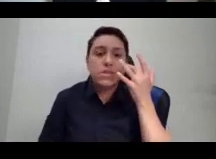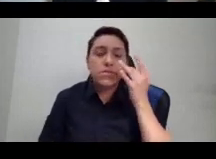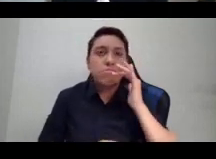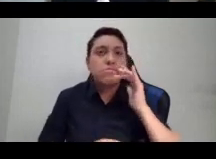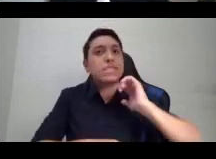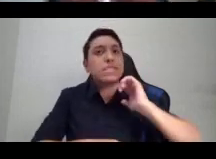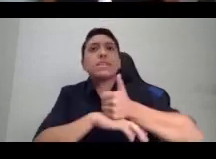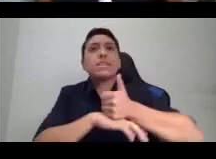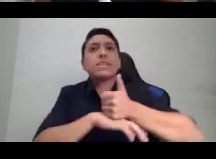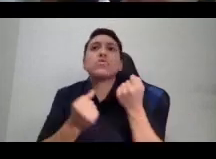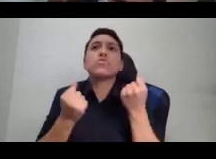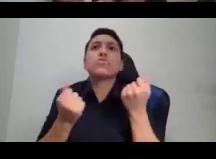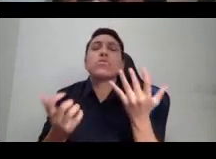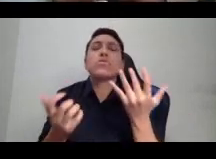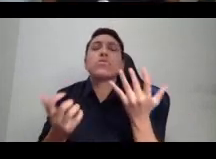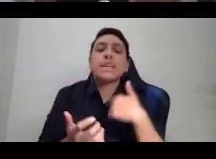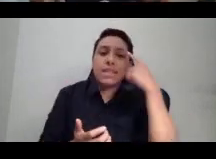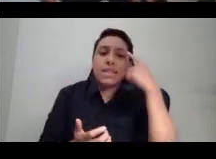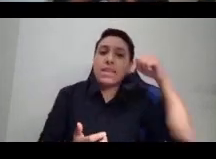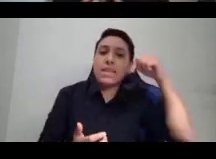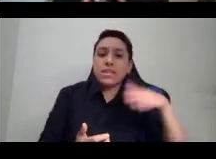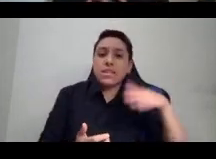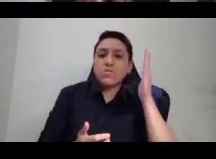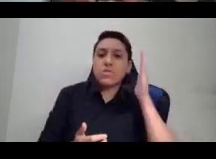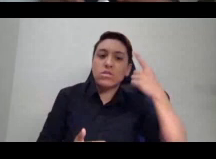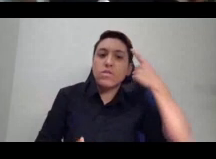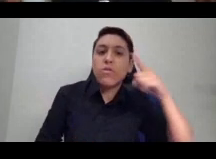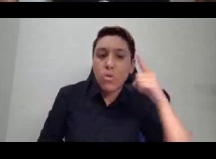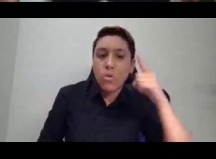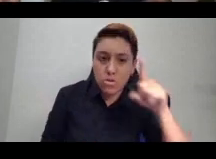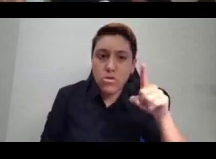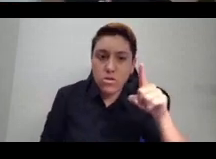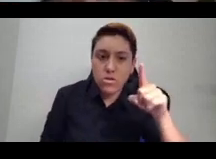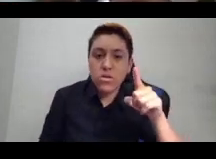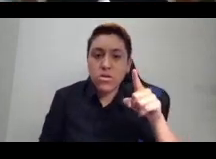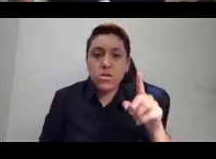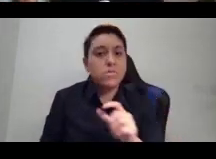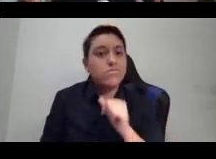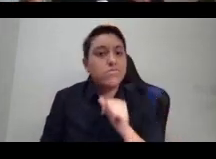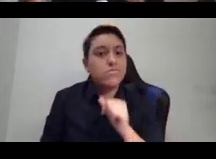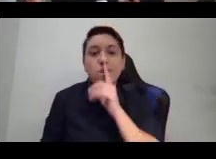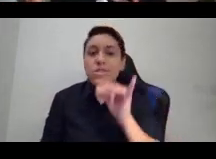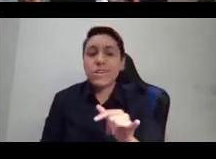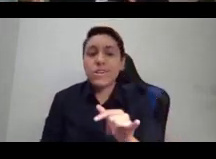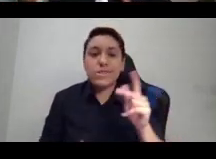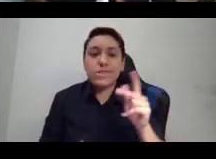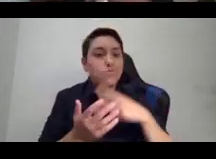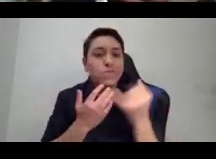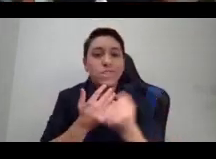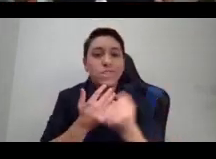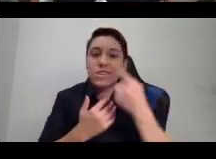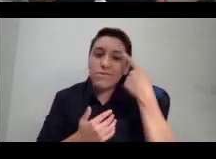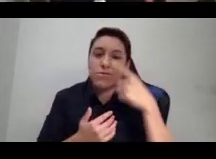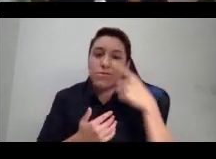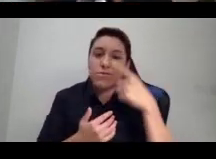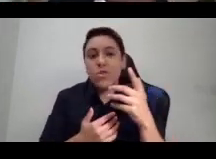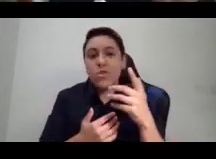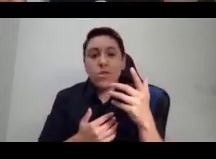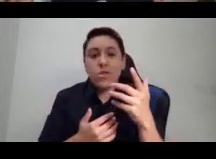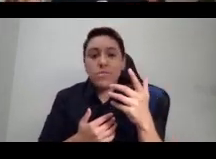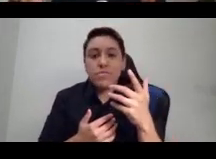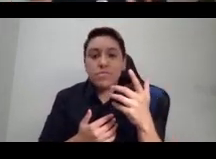of, I think, what this presentation is. It's not really a project of taking on any